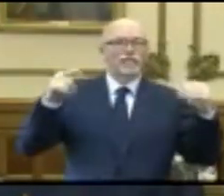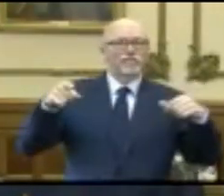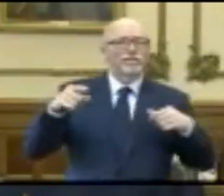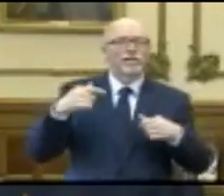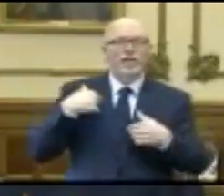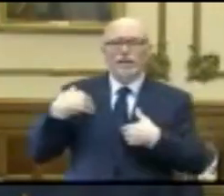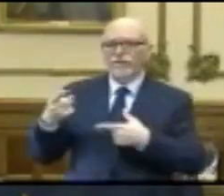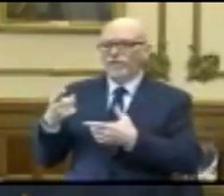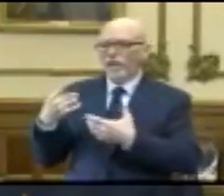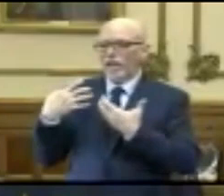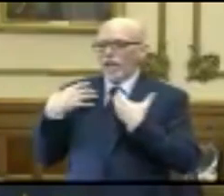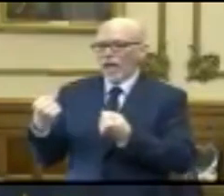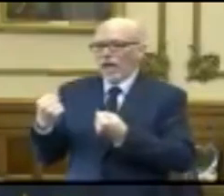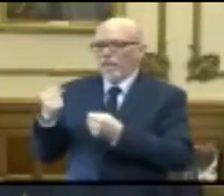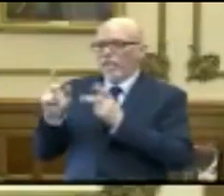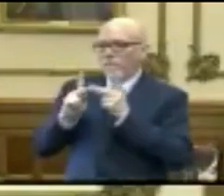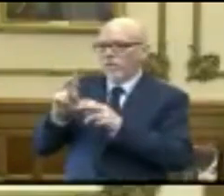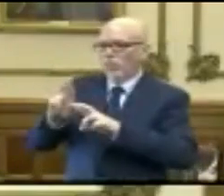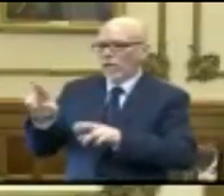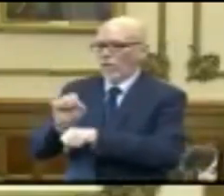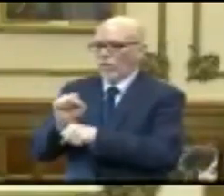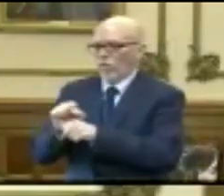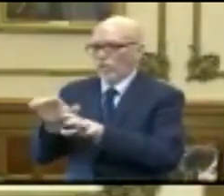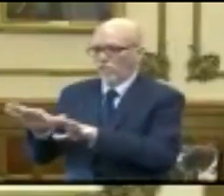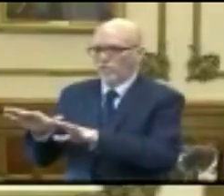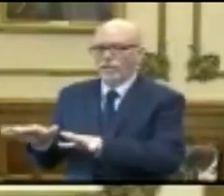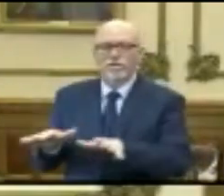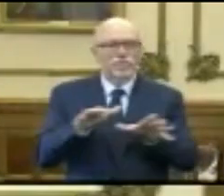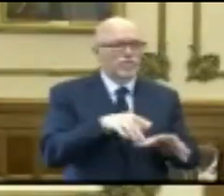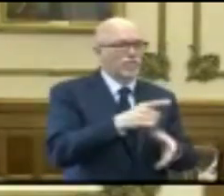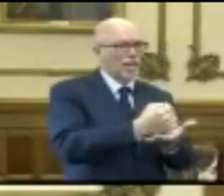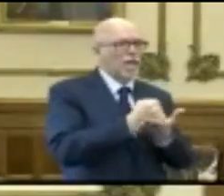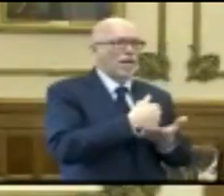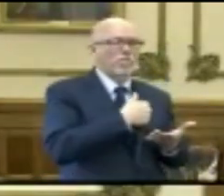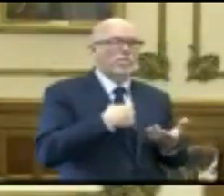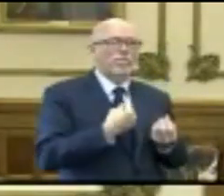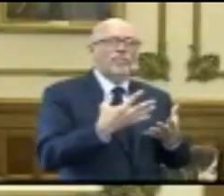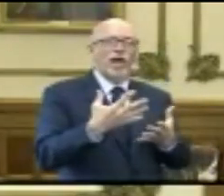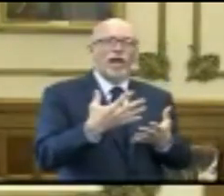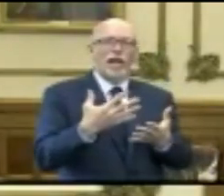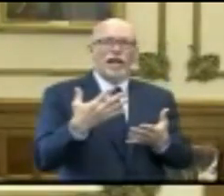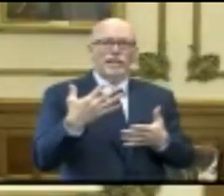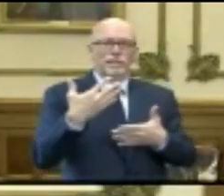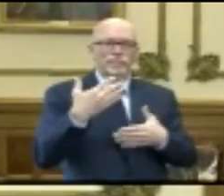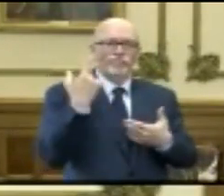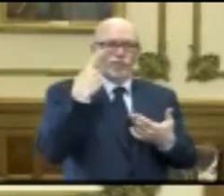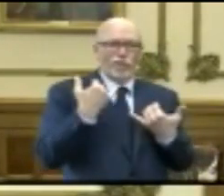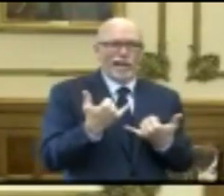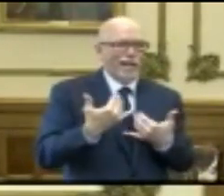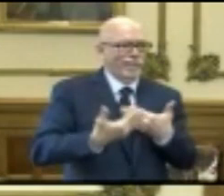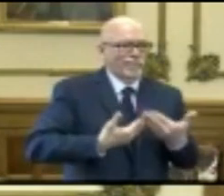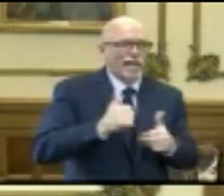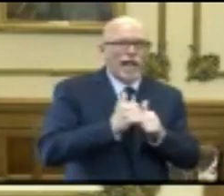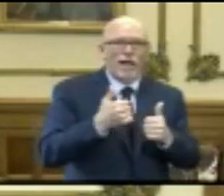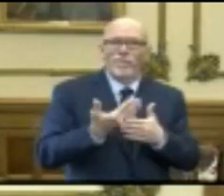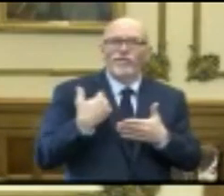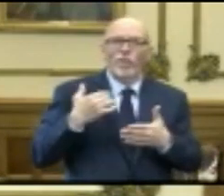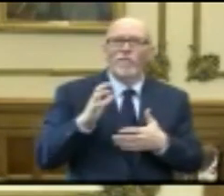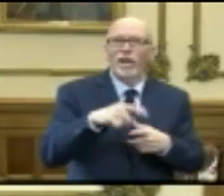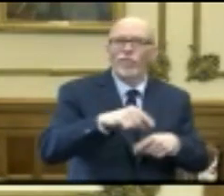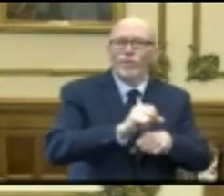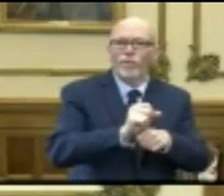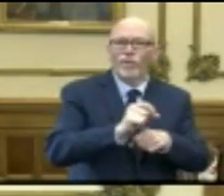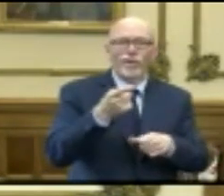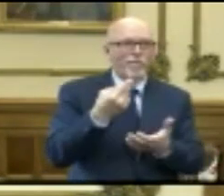got healthy Hoosiers ready to go to work, and then you're helping us provide that bridge for them to get back to work as we emerge